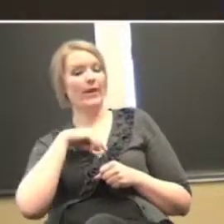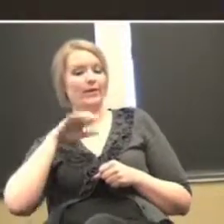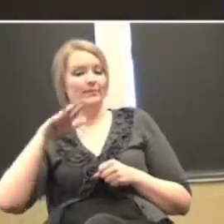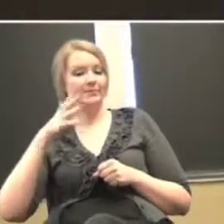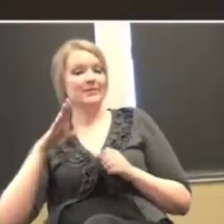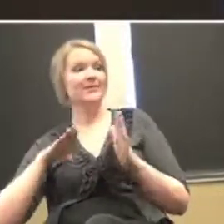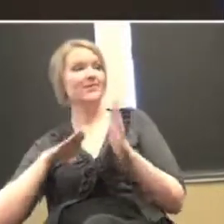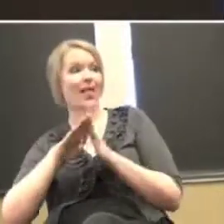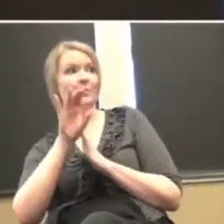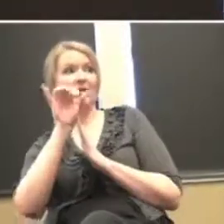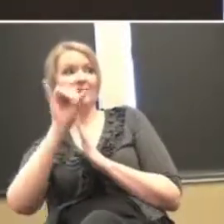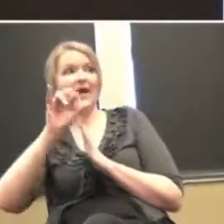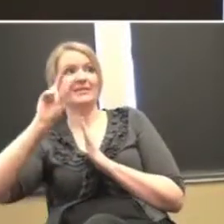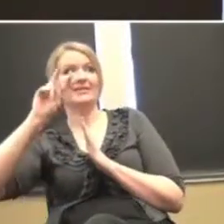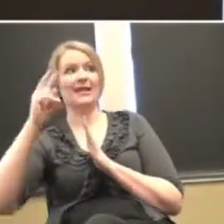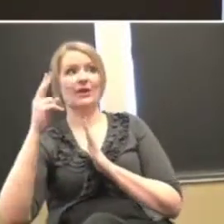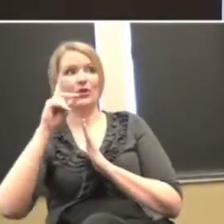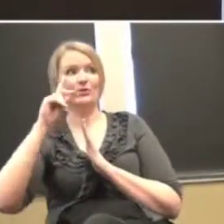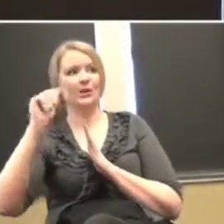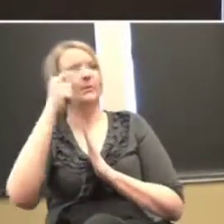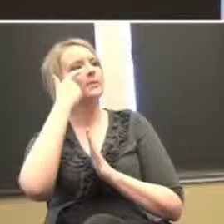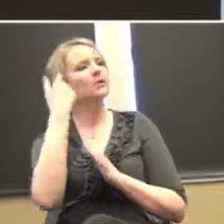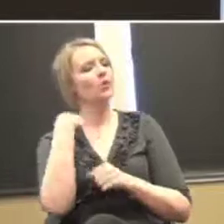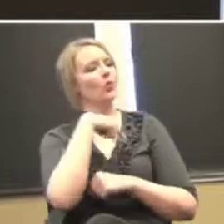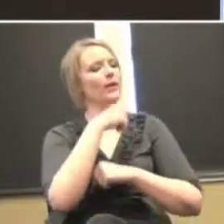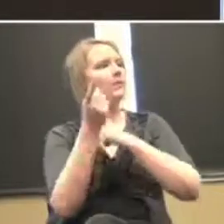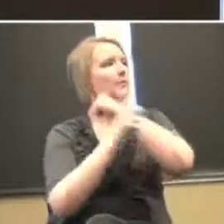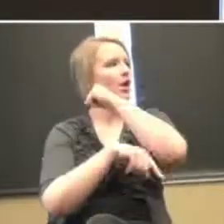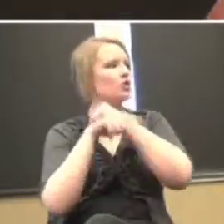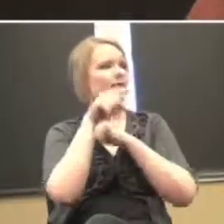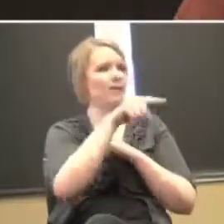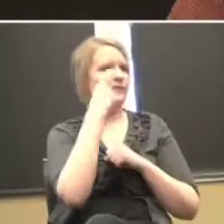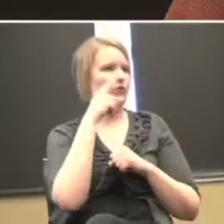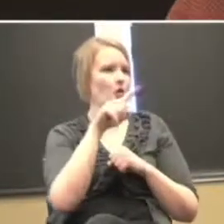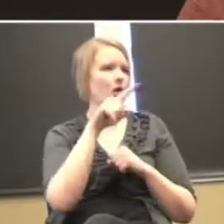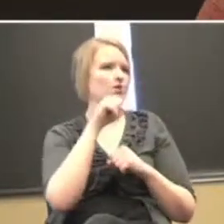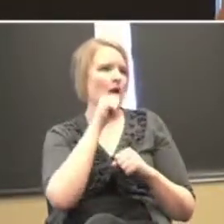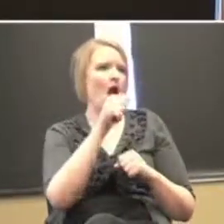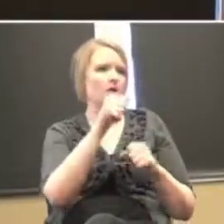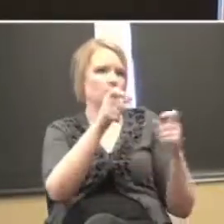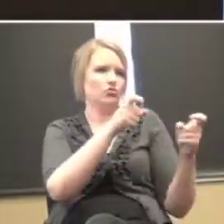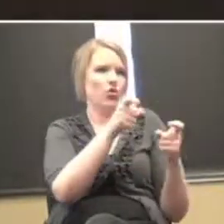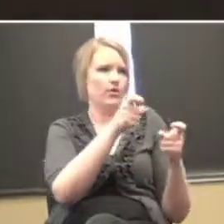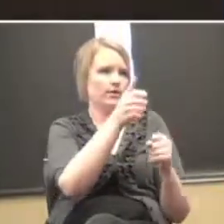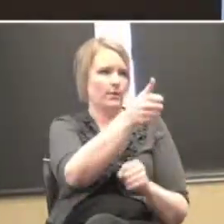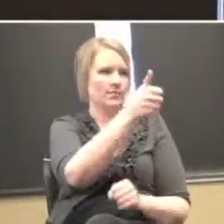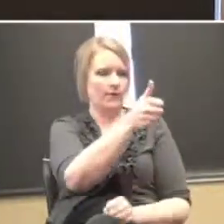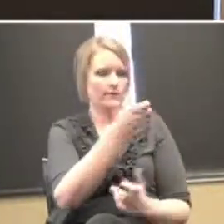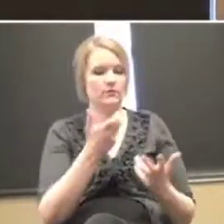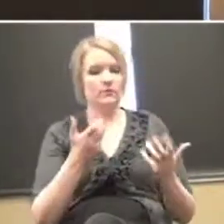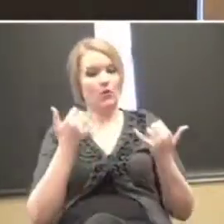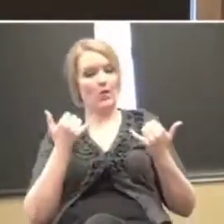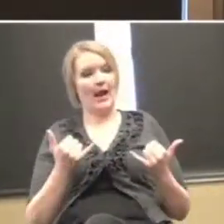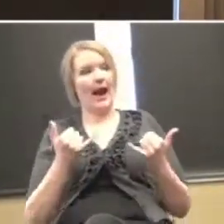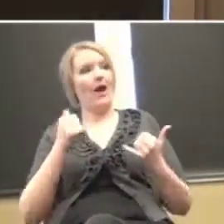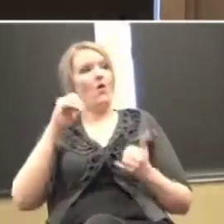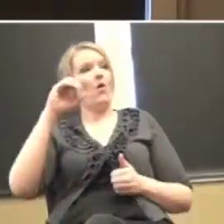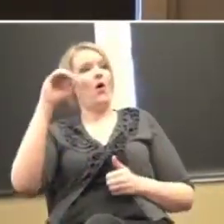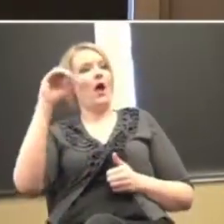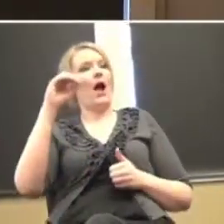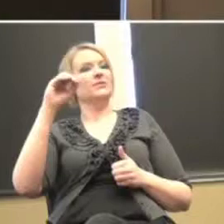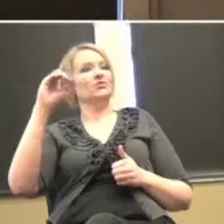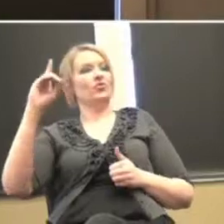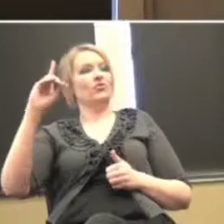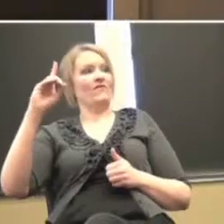disability by punishing them for a behavior they don't have total control over alright now I've got a kid who's oppositional defiant